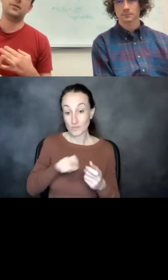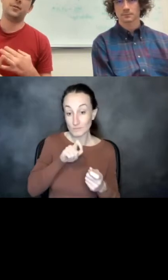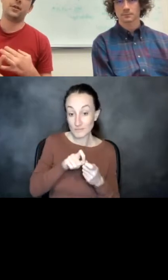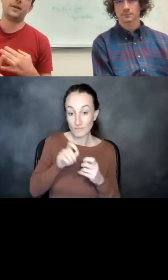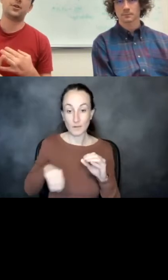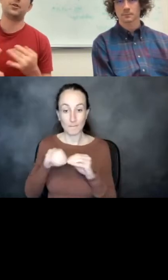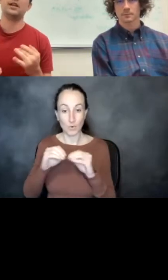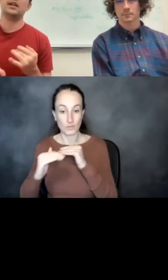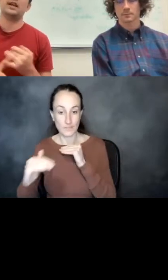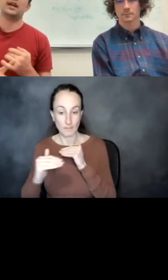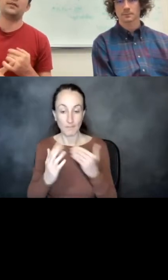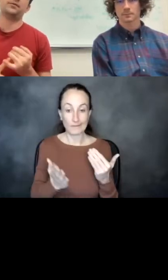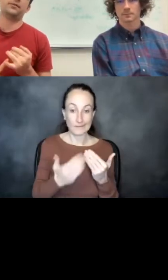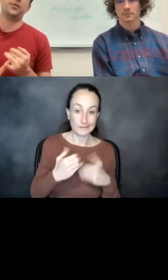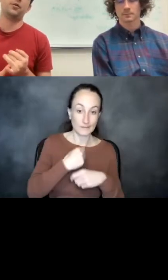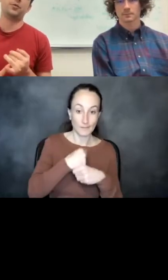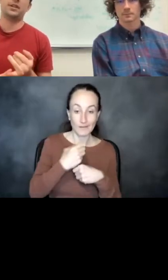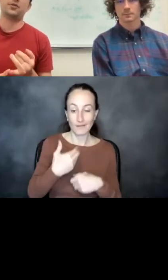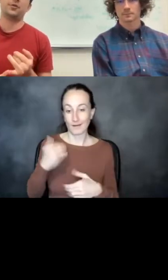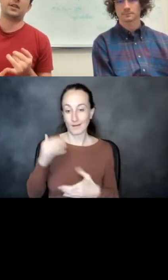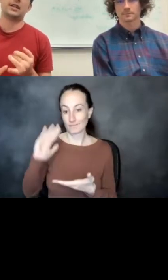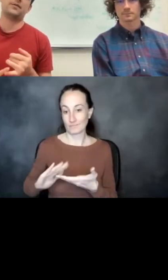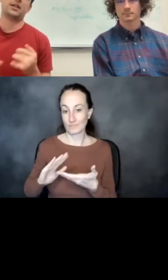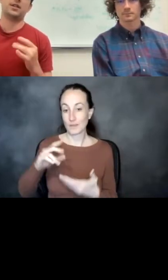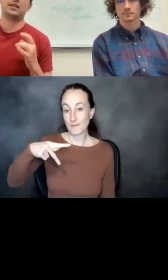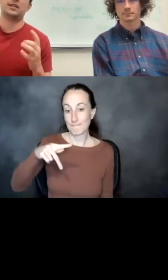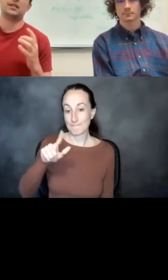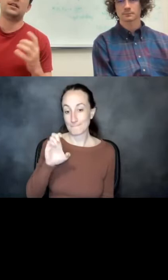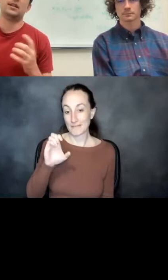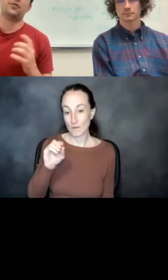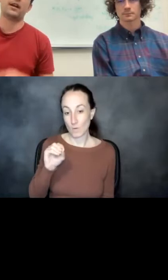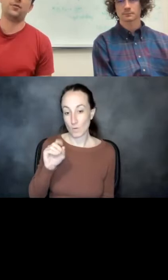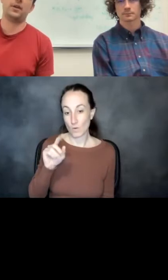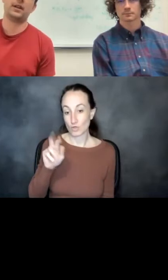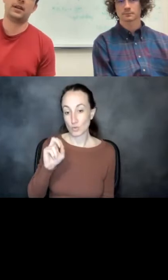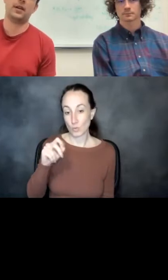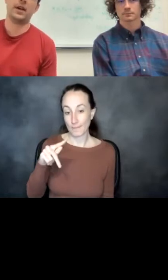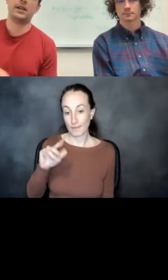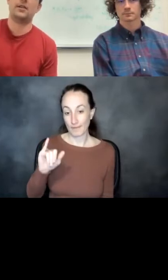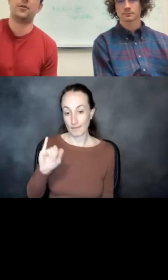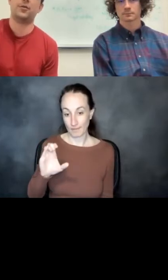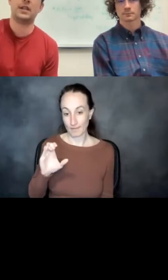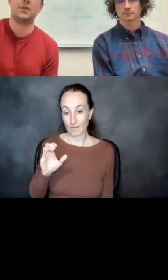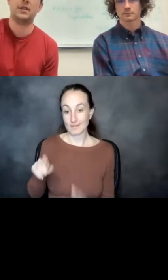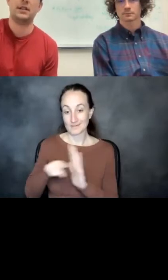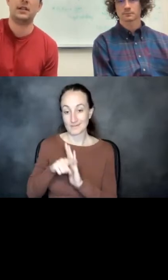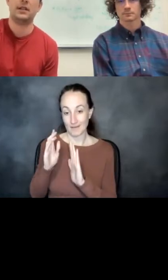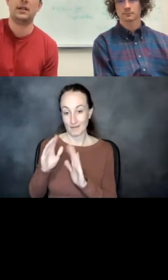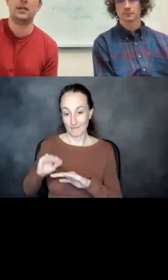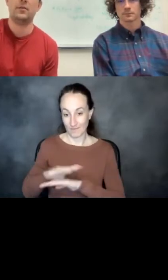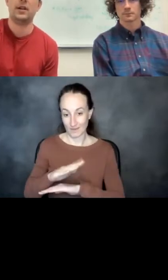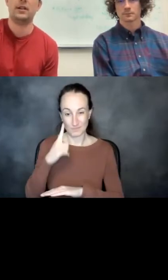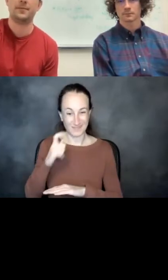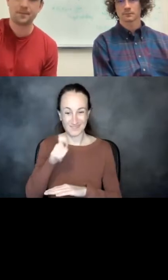easier to manufacture, and have fewer pleiotropic side effects because it doesn't interact with any other receptors in